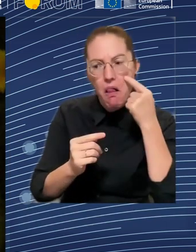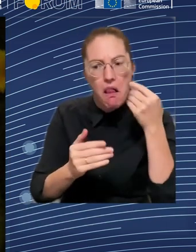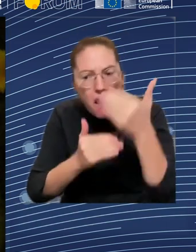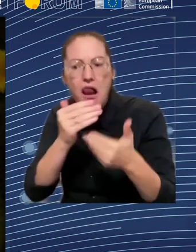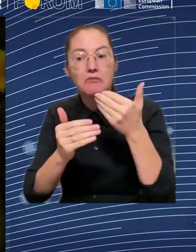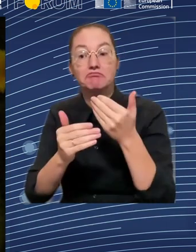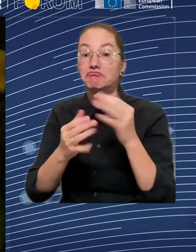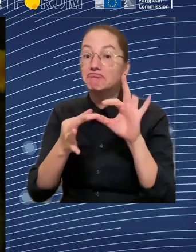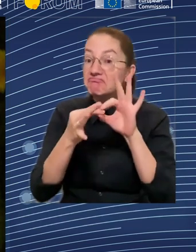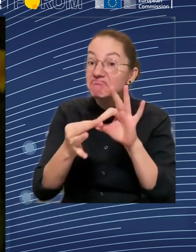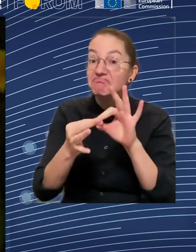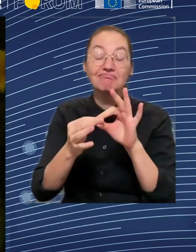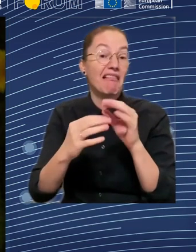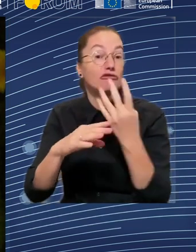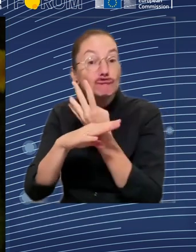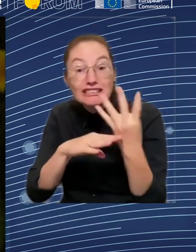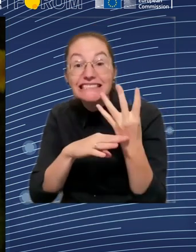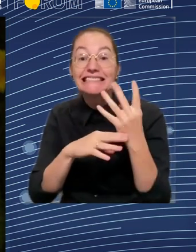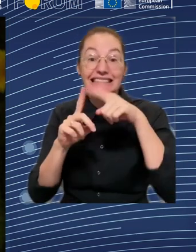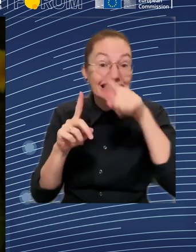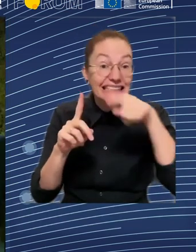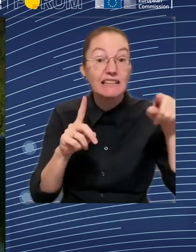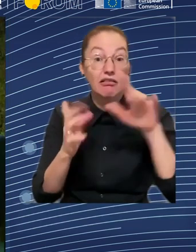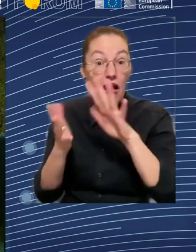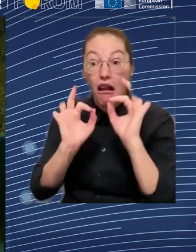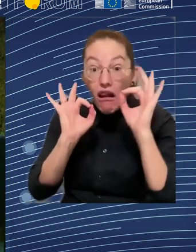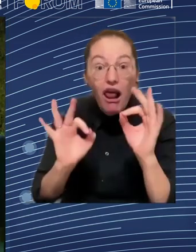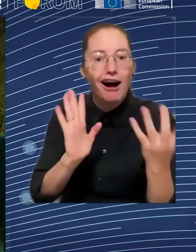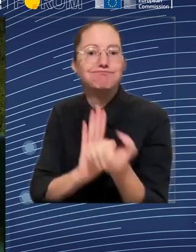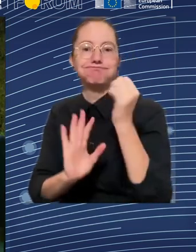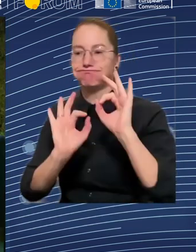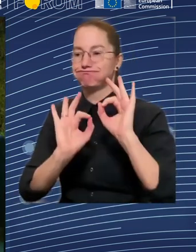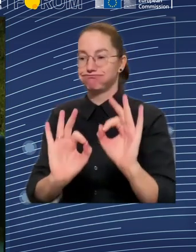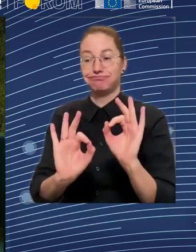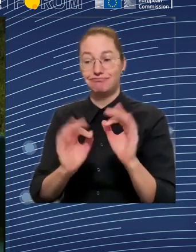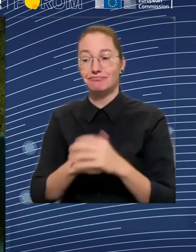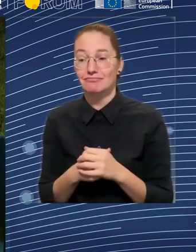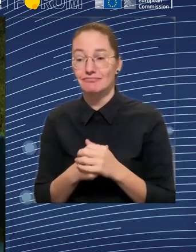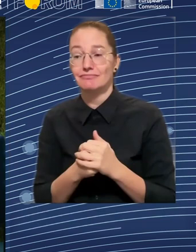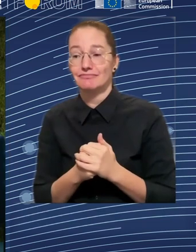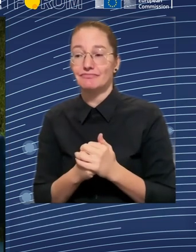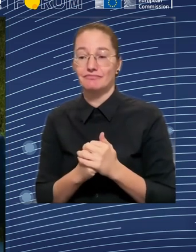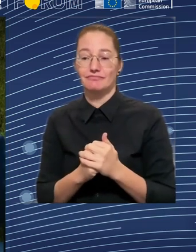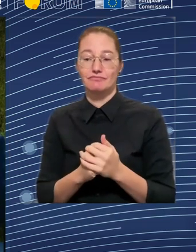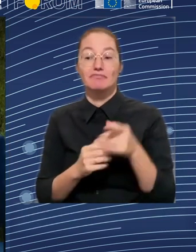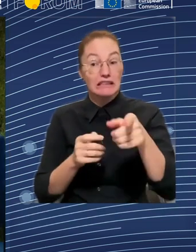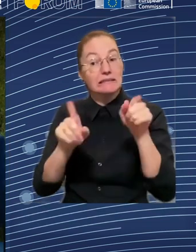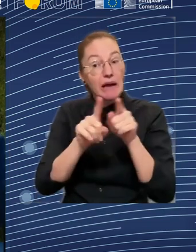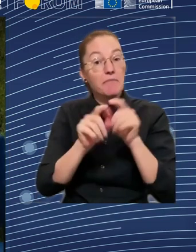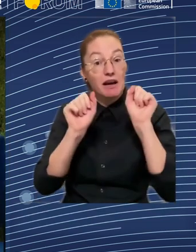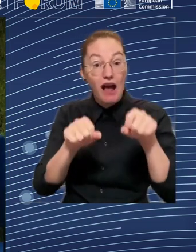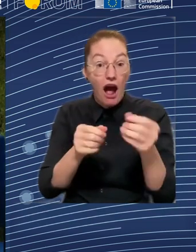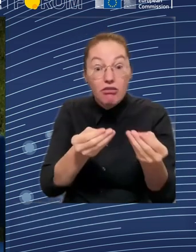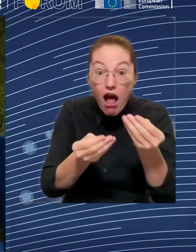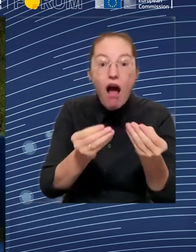are very close to the citizens, is proven even by the reactions that we have with the COVID crisis.